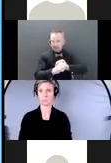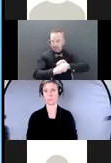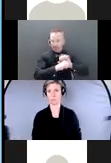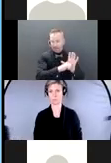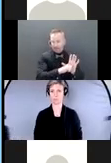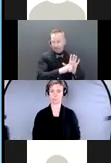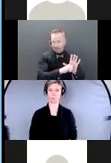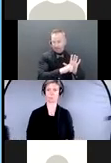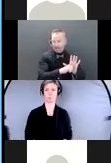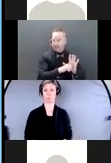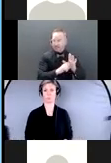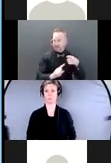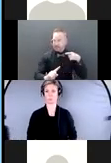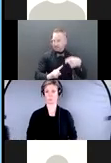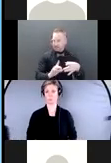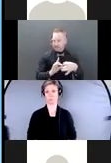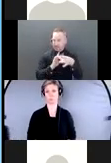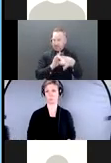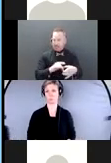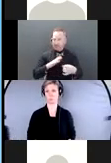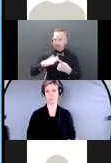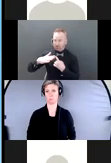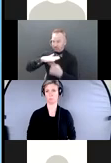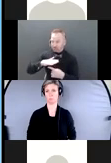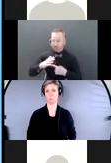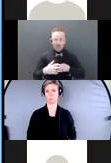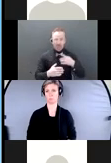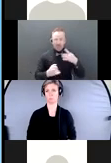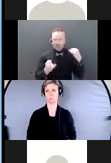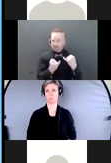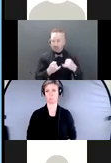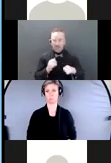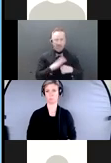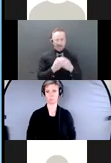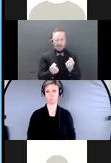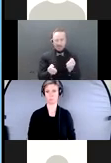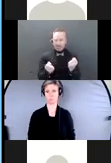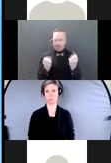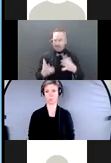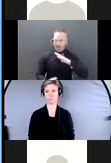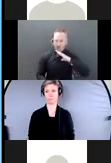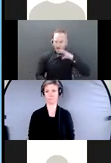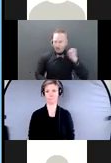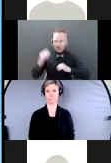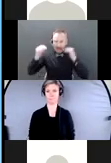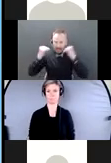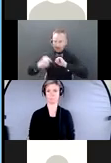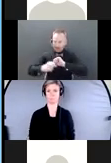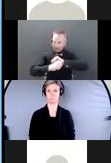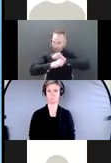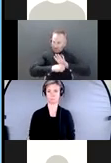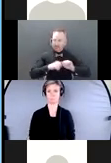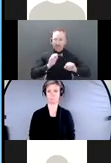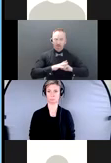this, and particularly with isolation, that many older adults during COVID were maybe have relied on other people to do their banking